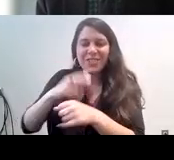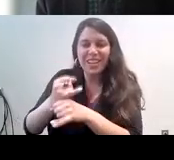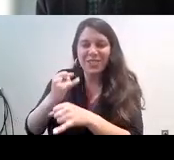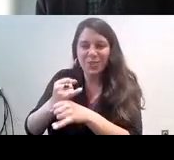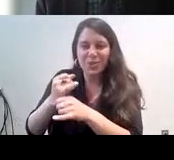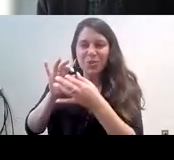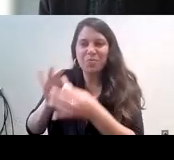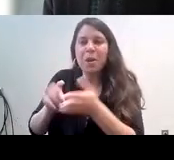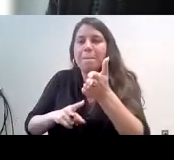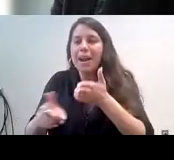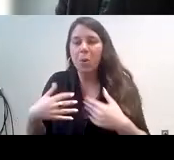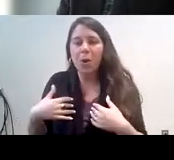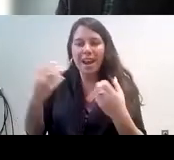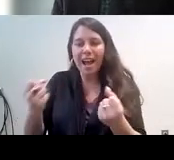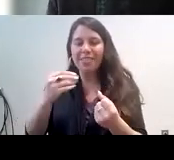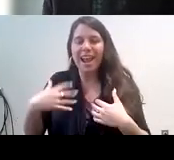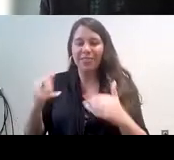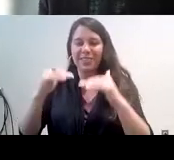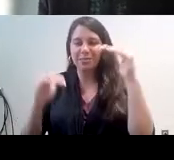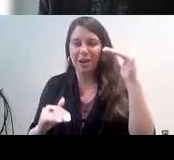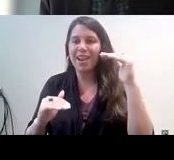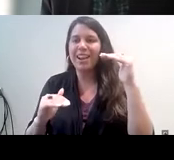Minority Health and Health Disparities